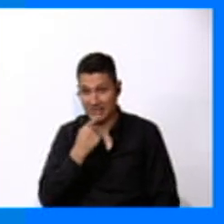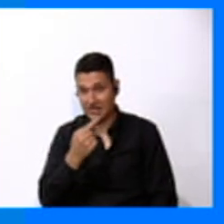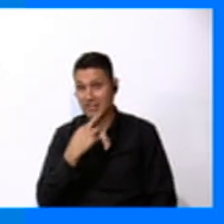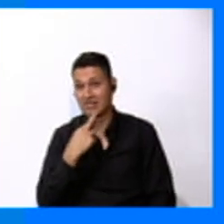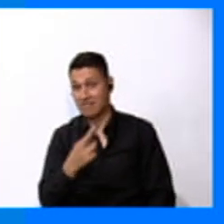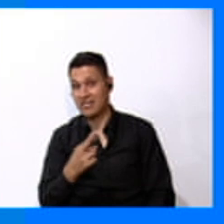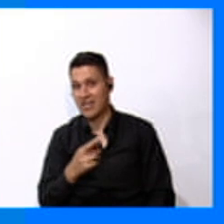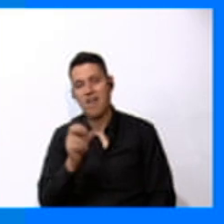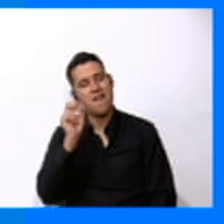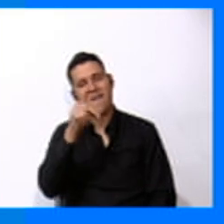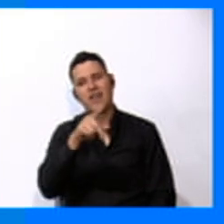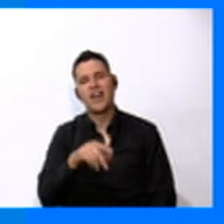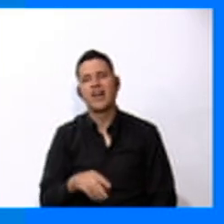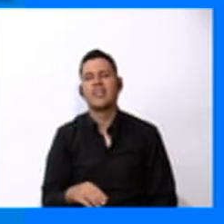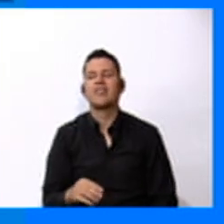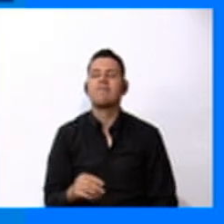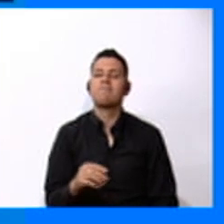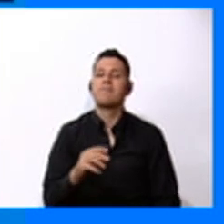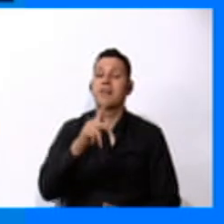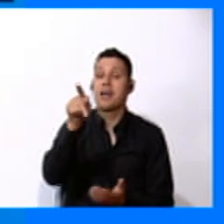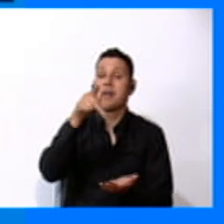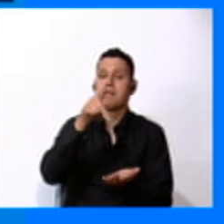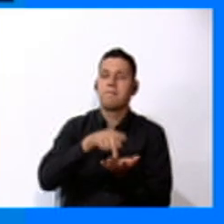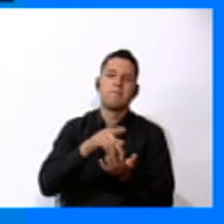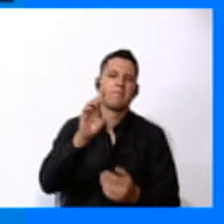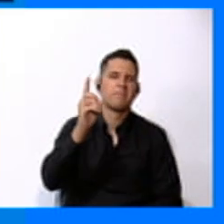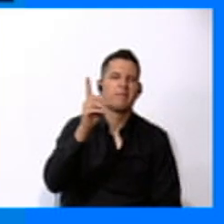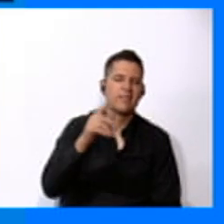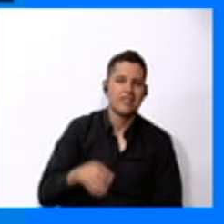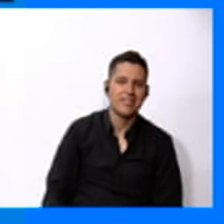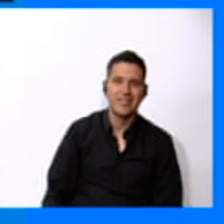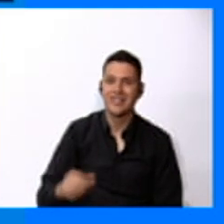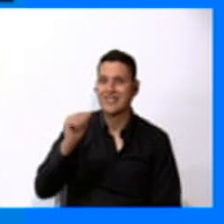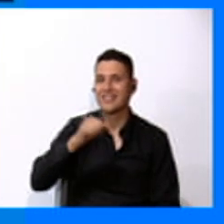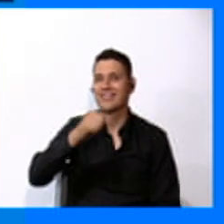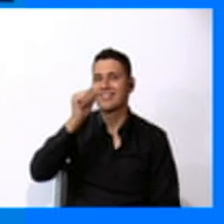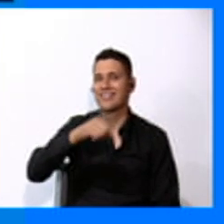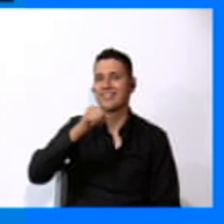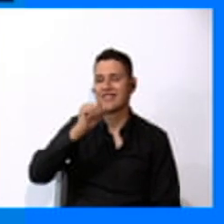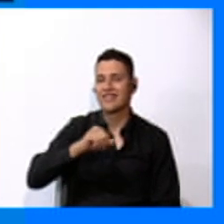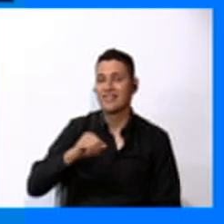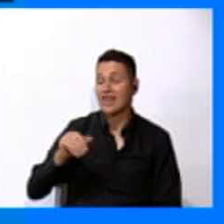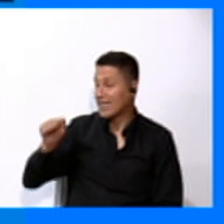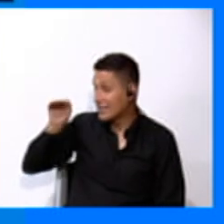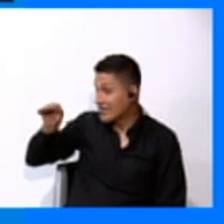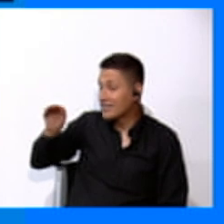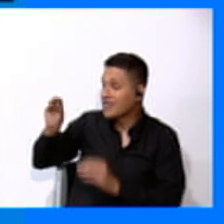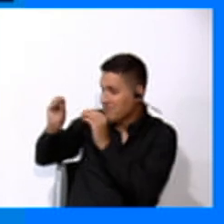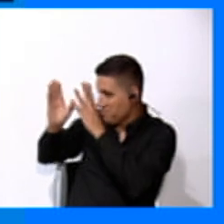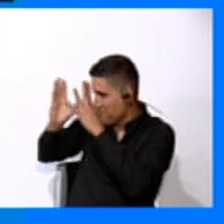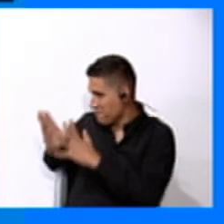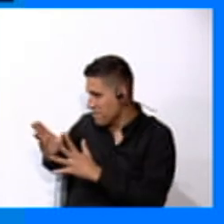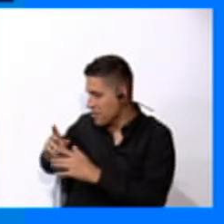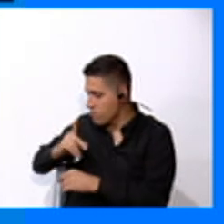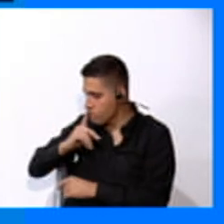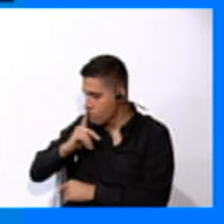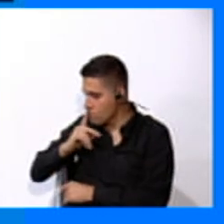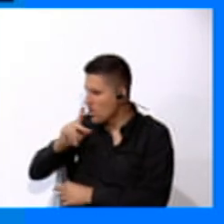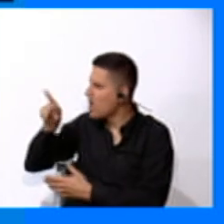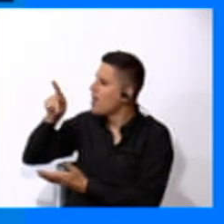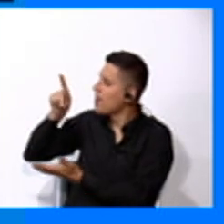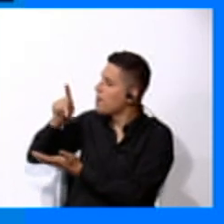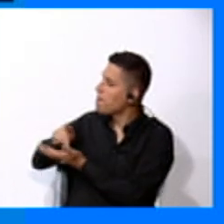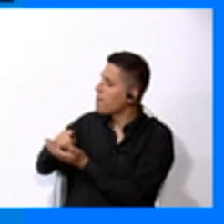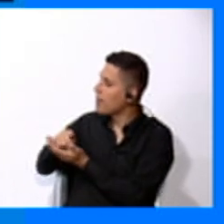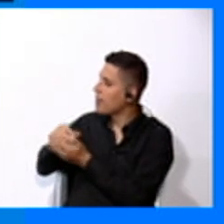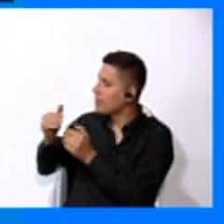Let's see. Where is the park? Yes. Teacher, the park is in front of